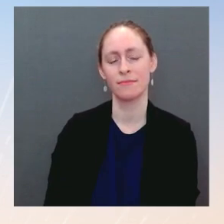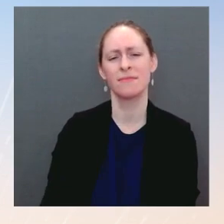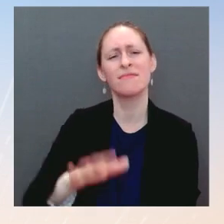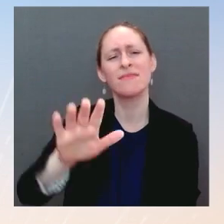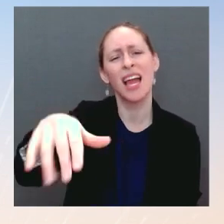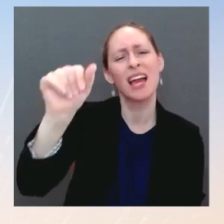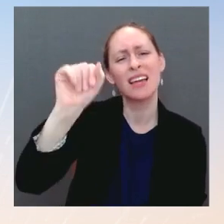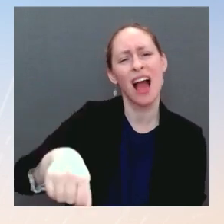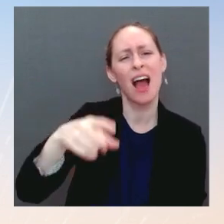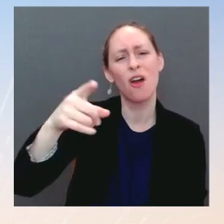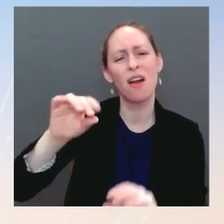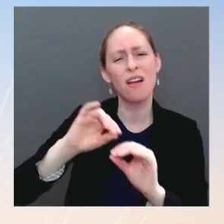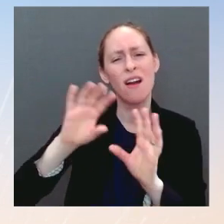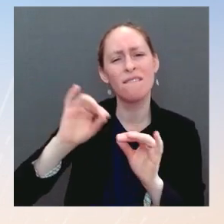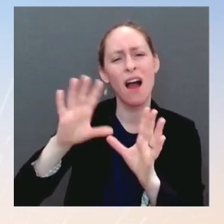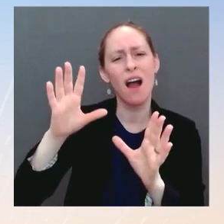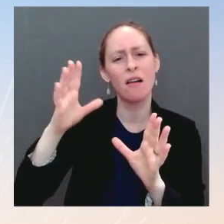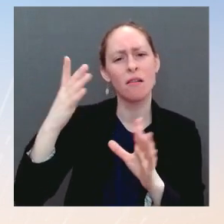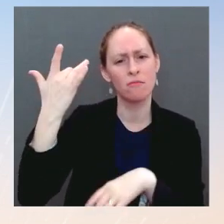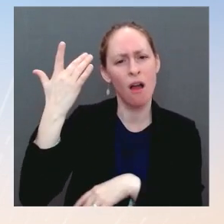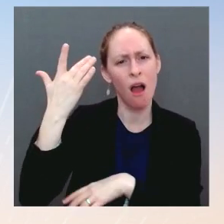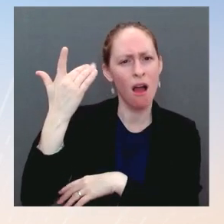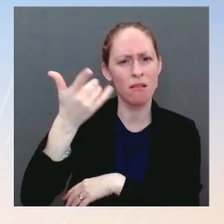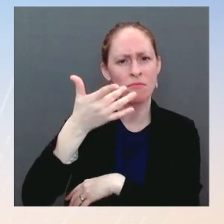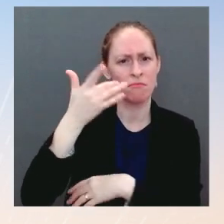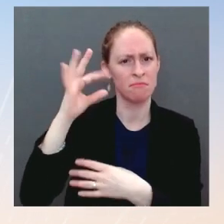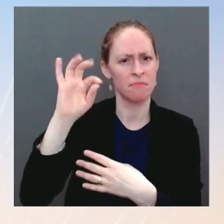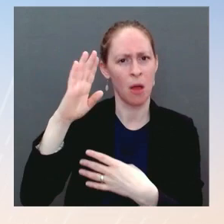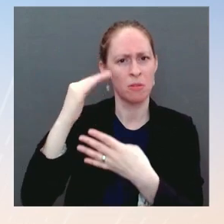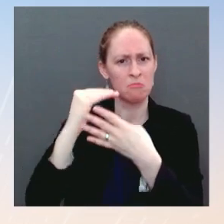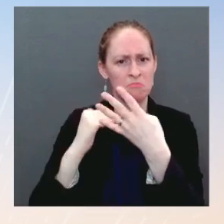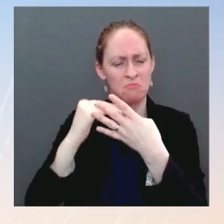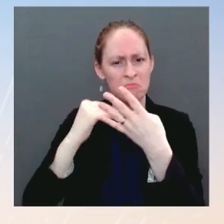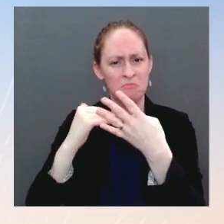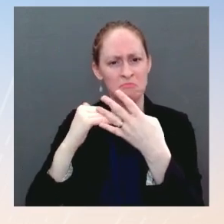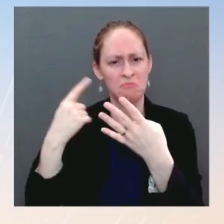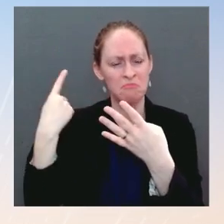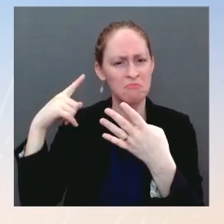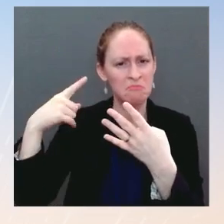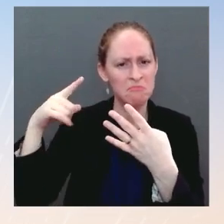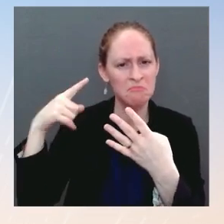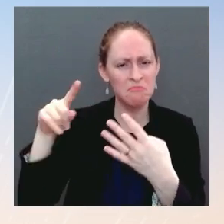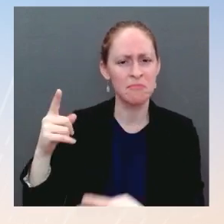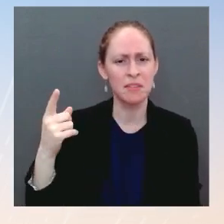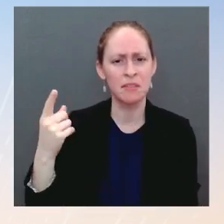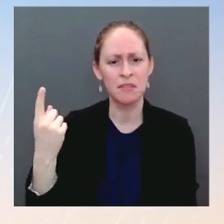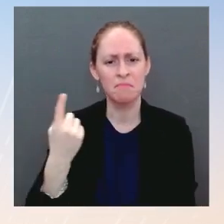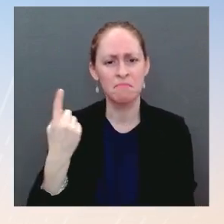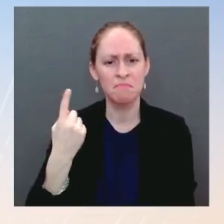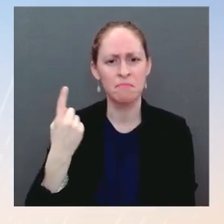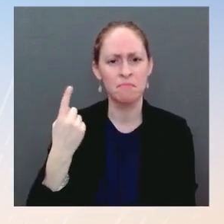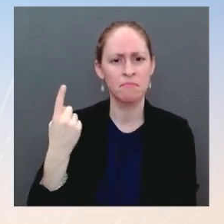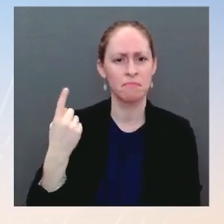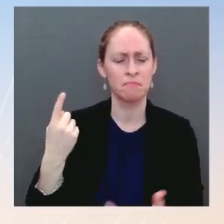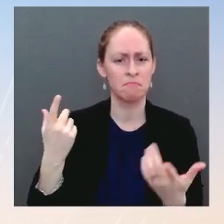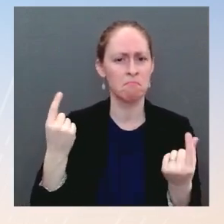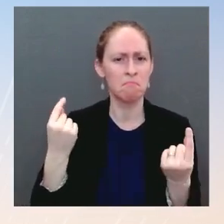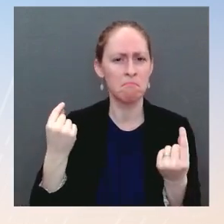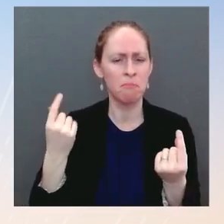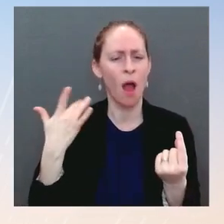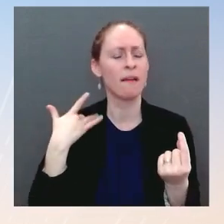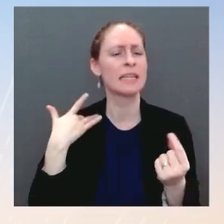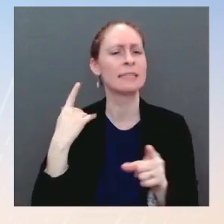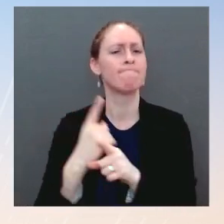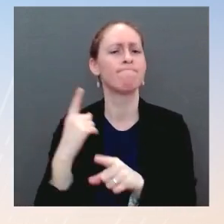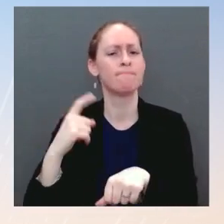did he commit himself to that? What is it about that timeline that appeals to him? I think he was attempting to give all of you a sense of